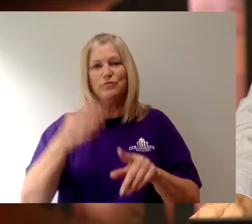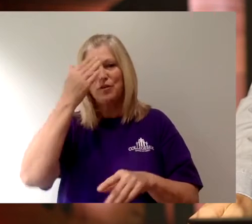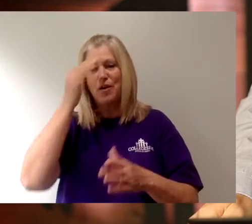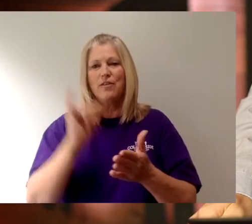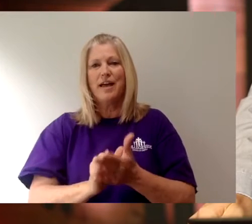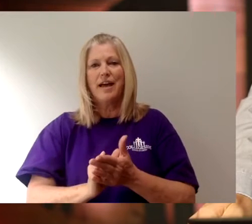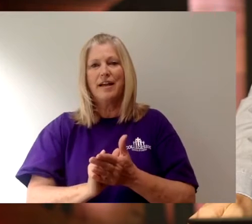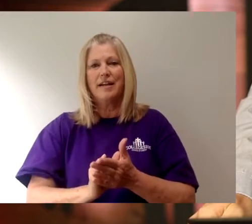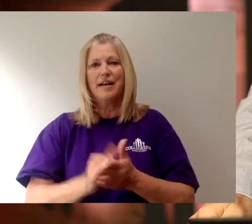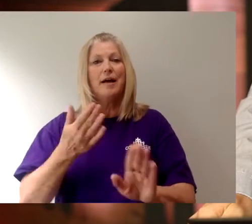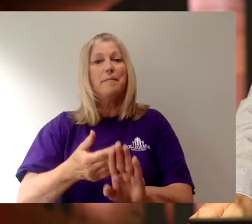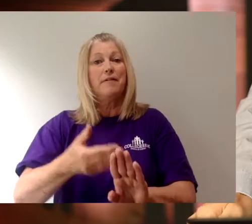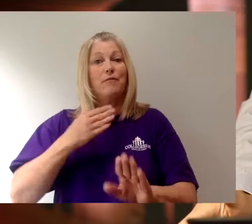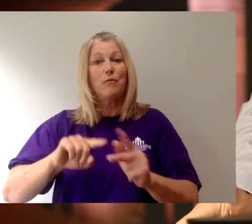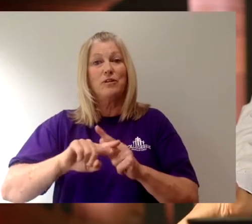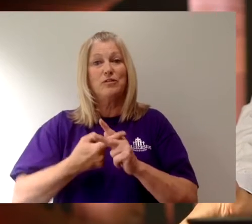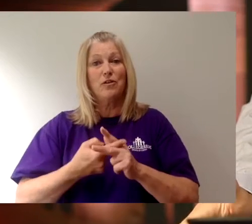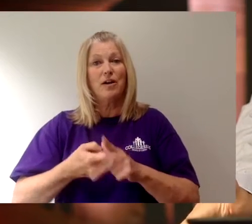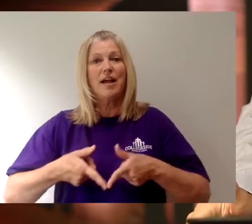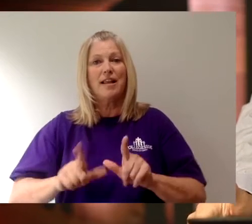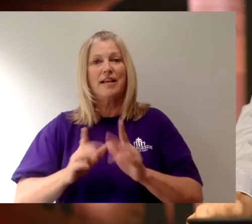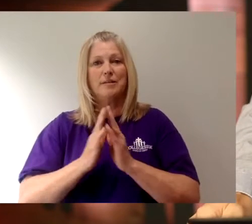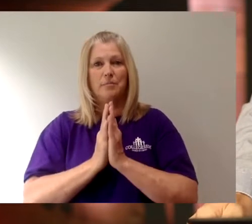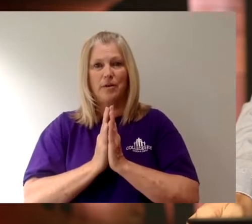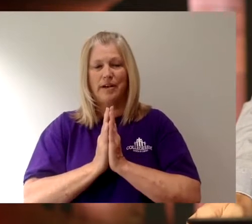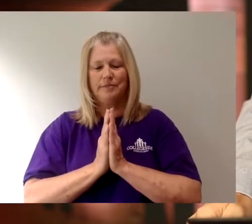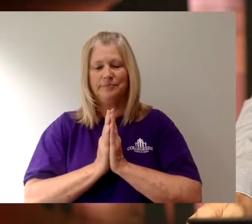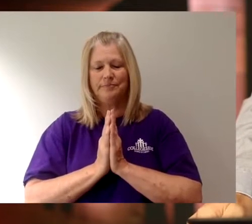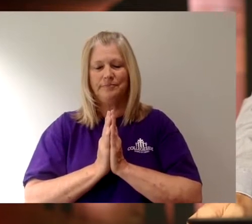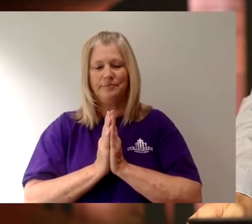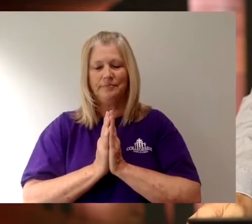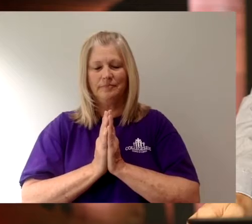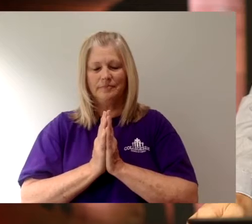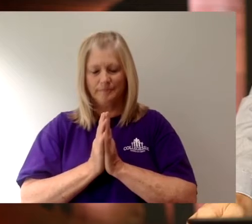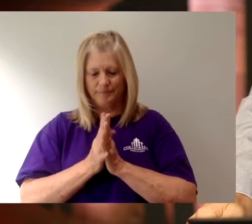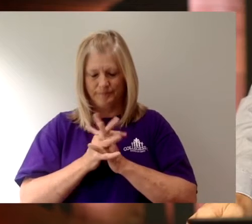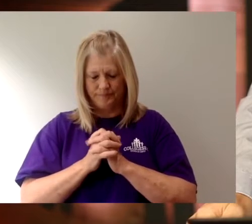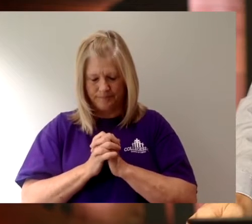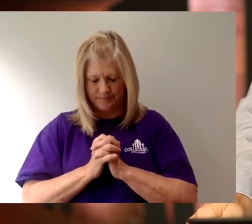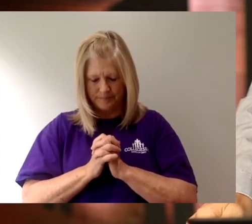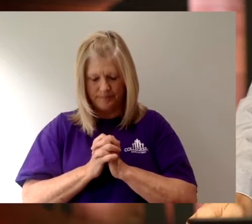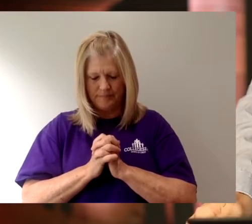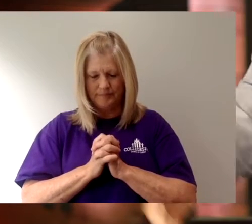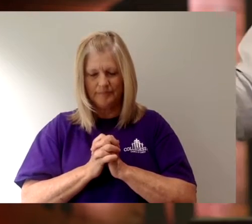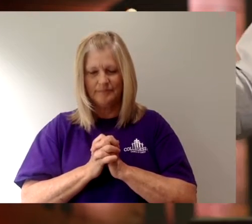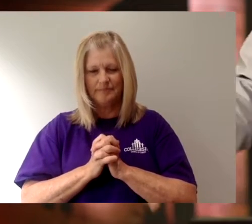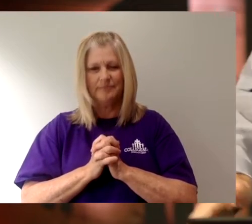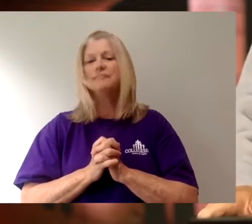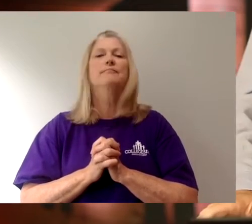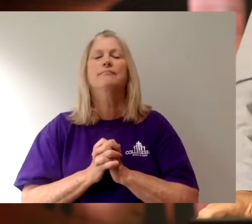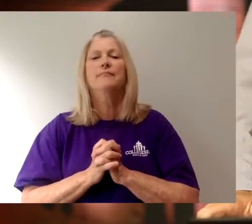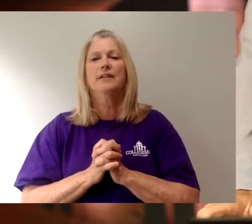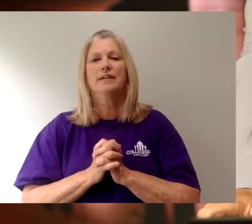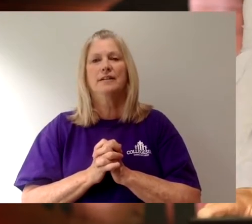we start this morning, let's bow and ask God to bless our time. And then we'll jump in and we'll study together. Let's